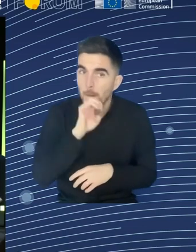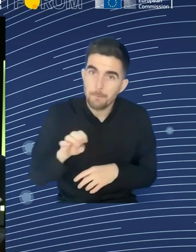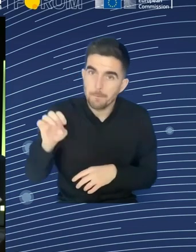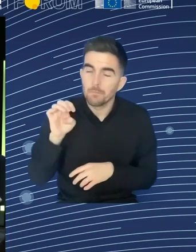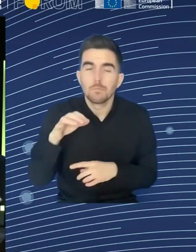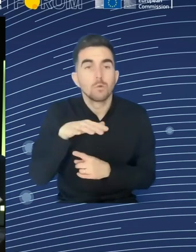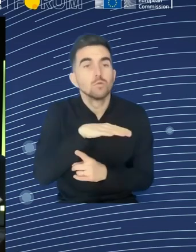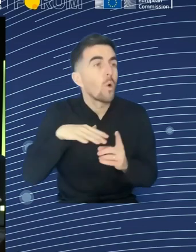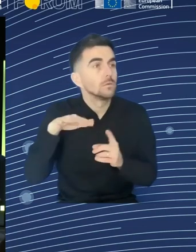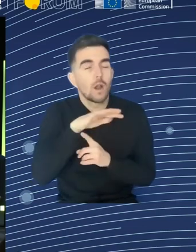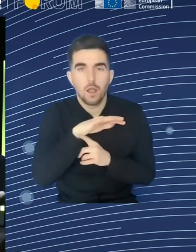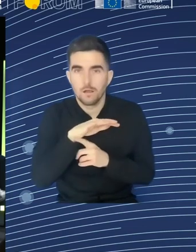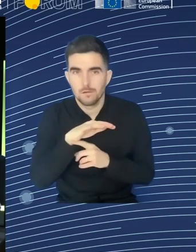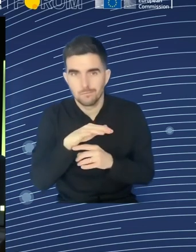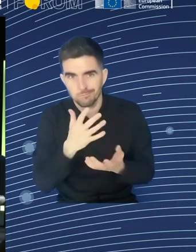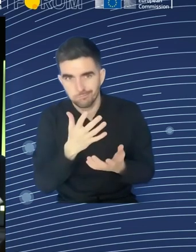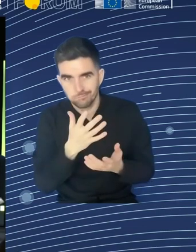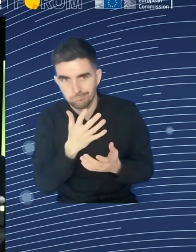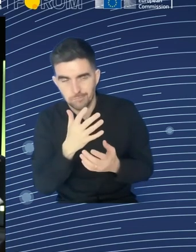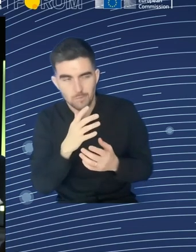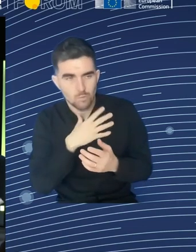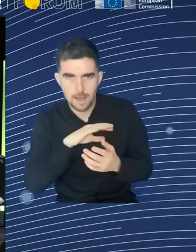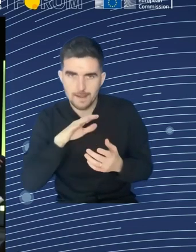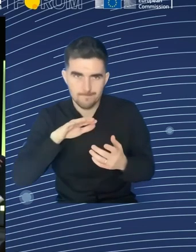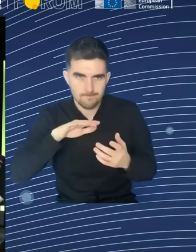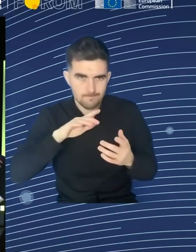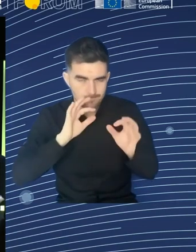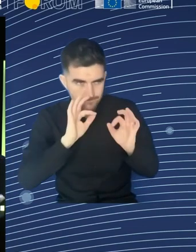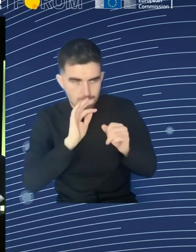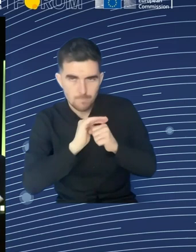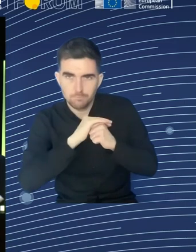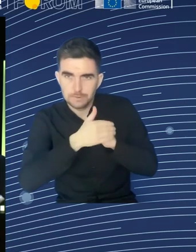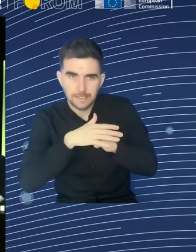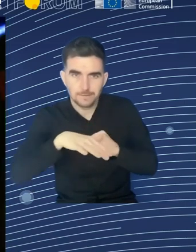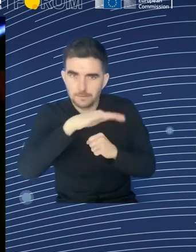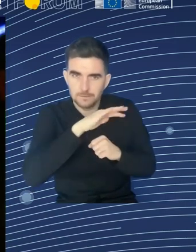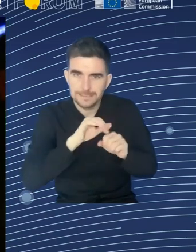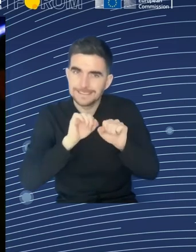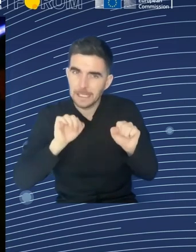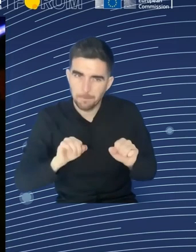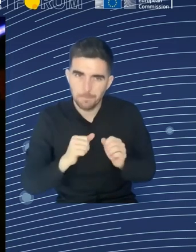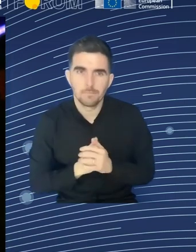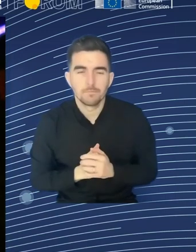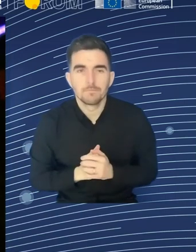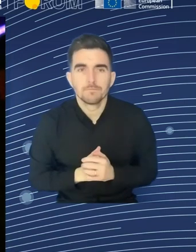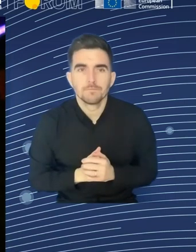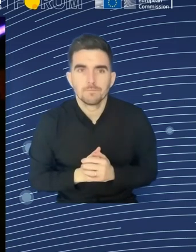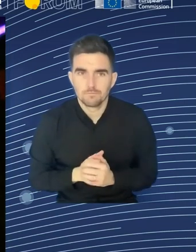fix, please. How do we, you know, fix any of these megatrends? Is there any low-hanging fruit?